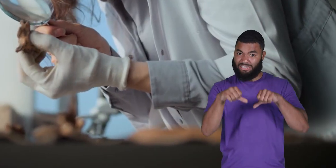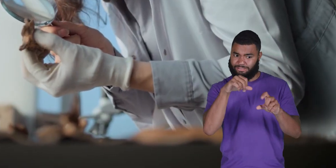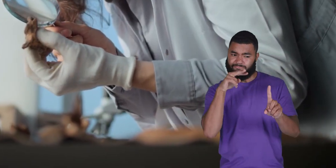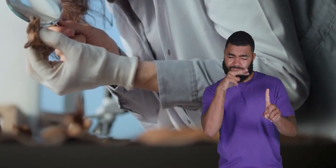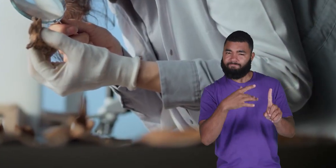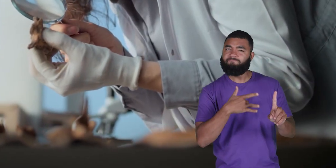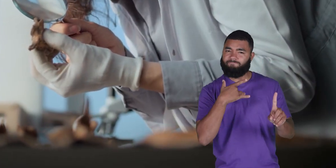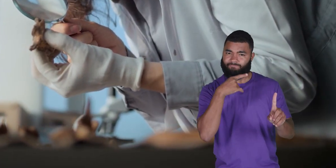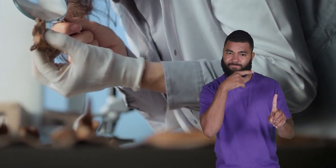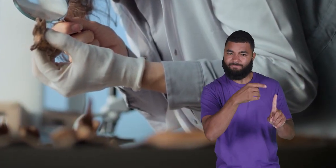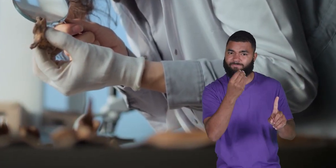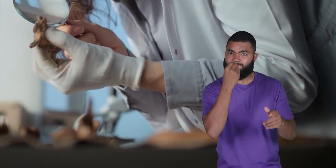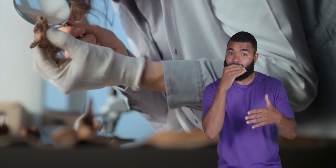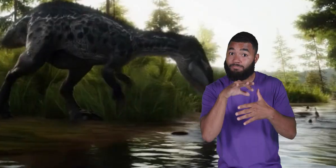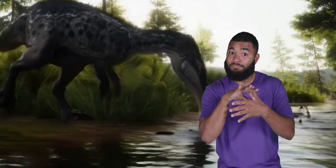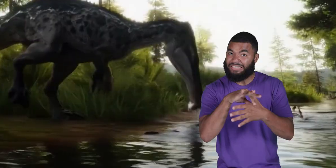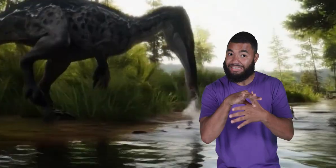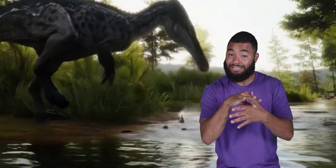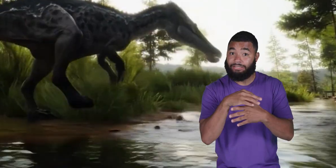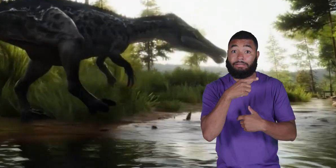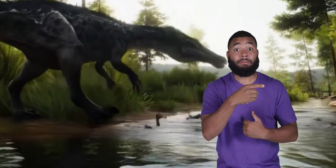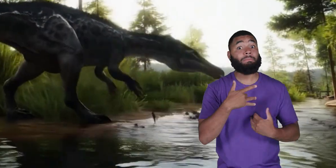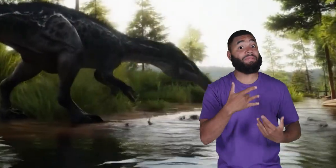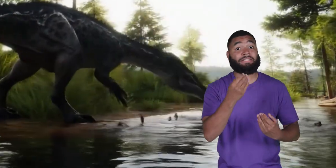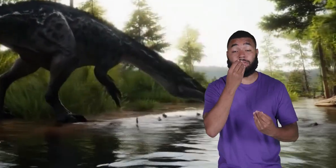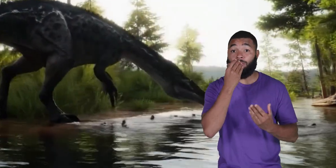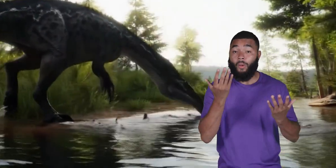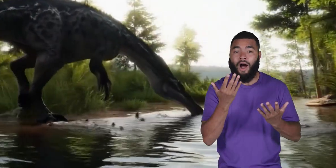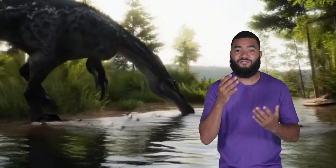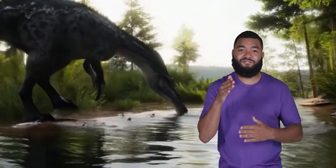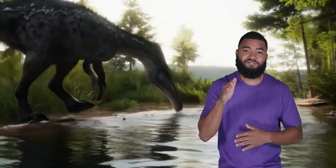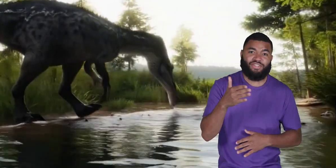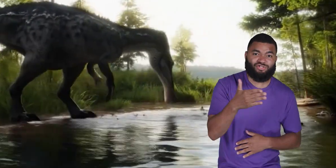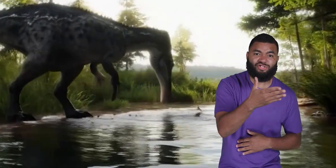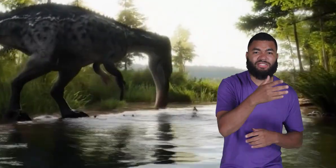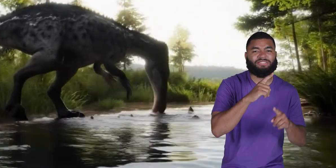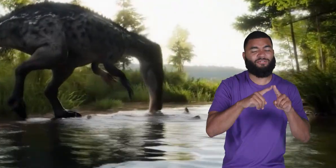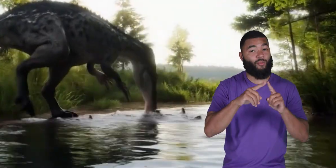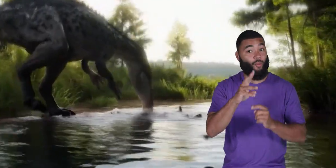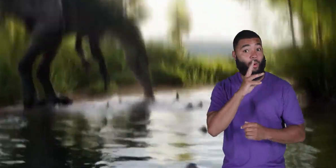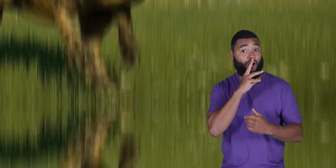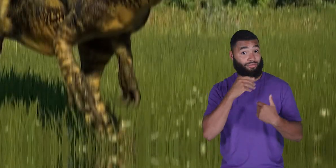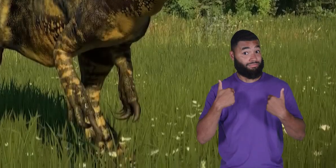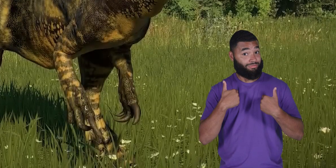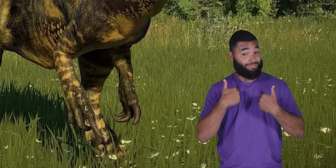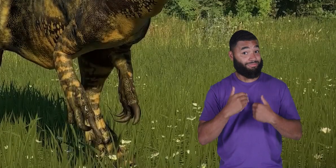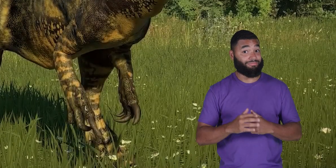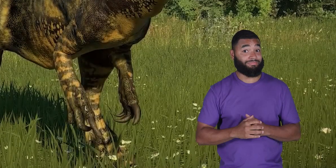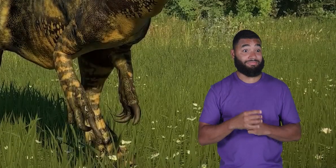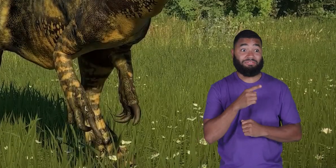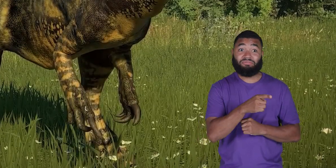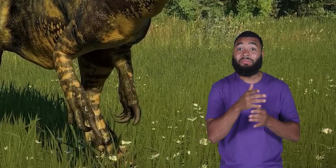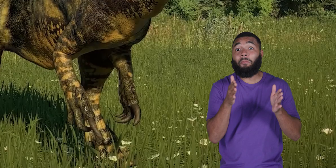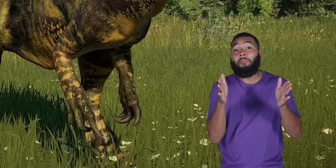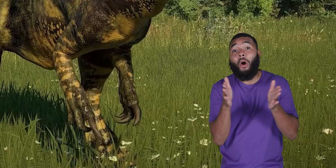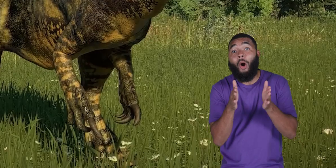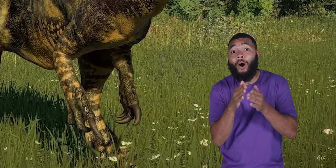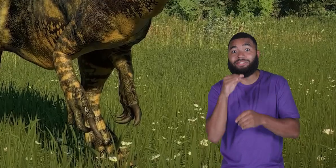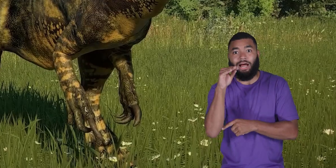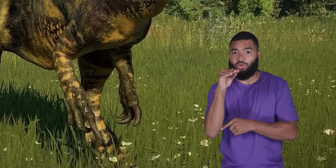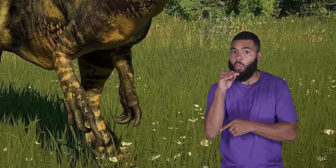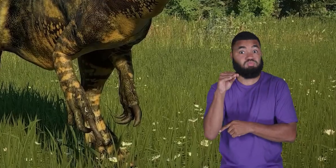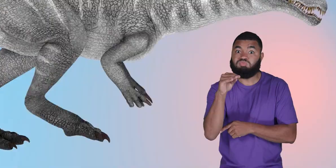this dinosaur was a carnivore. It mainly feasted on fish and other water dwellers. It was not a tiny